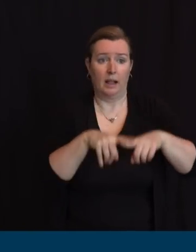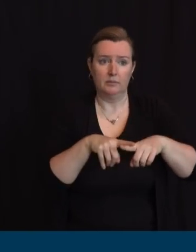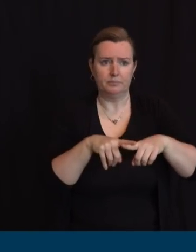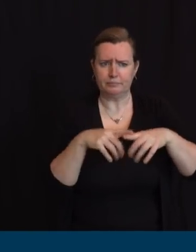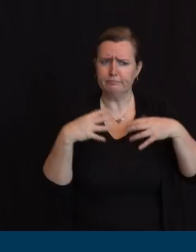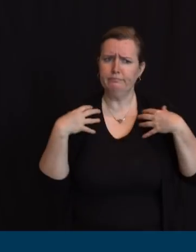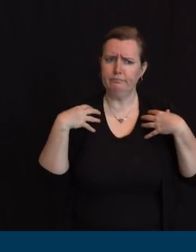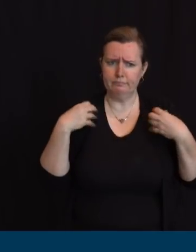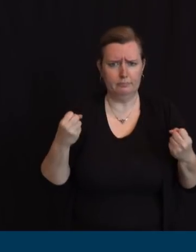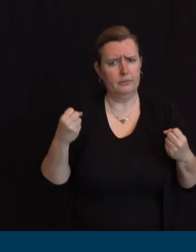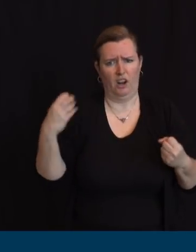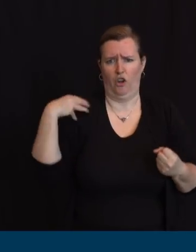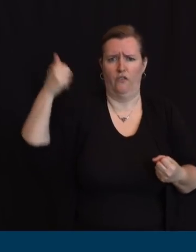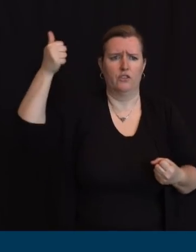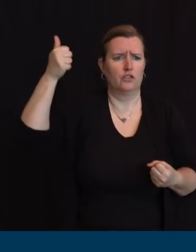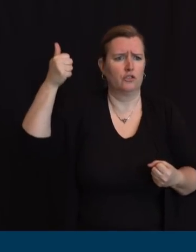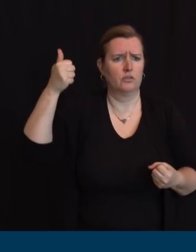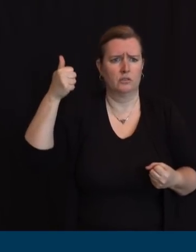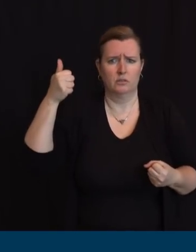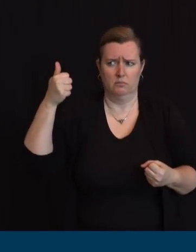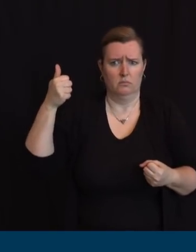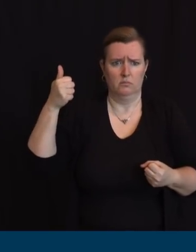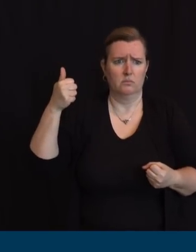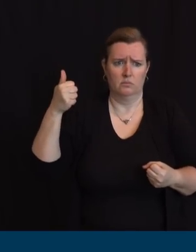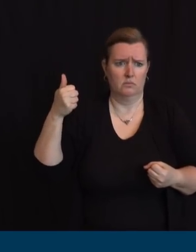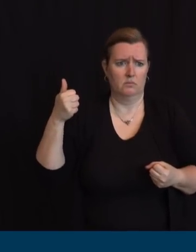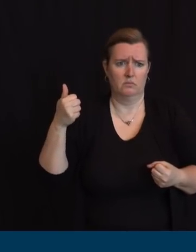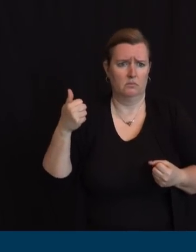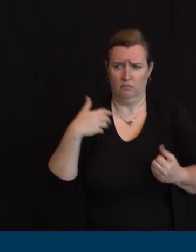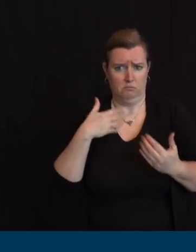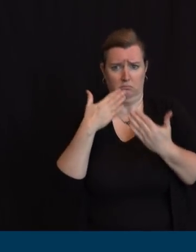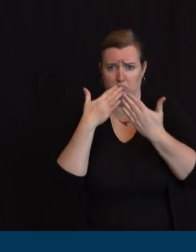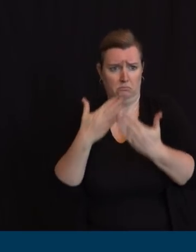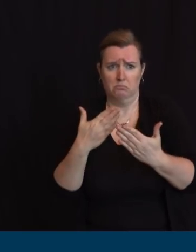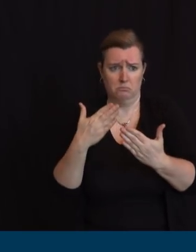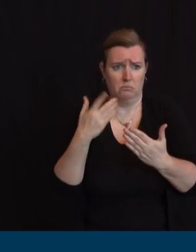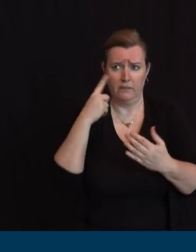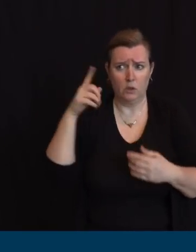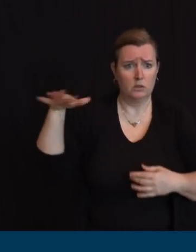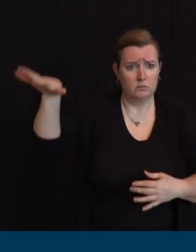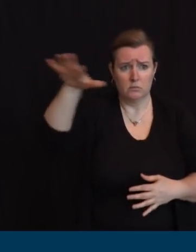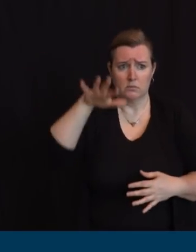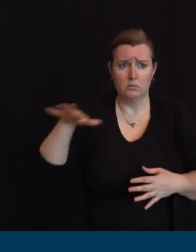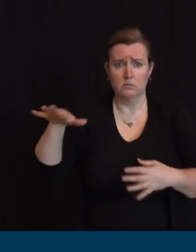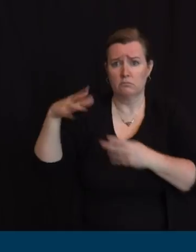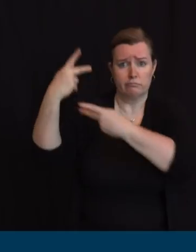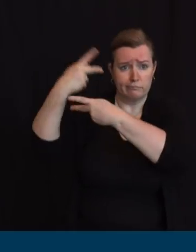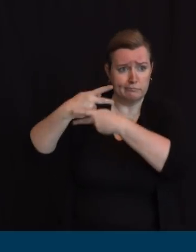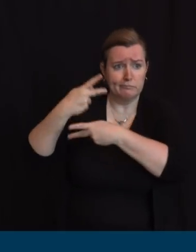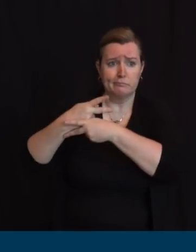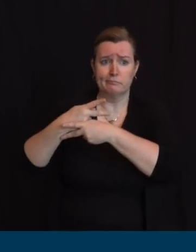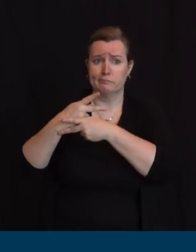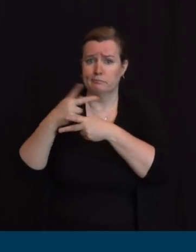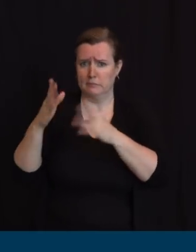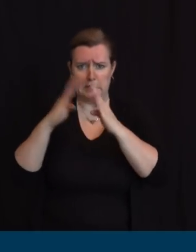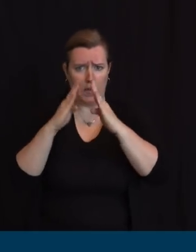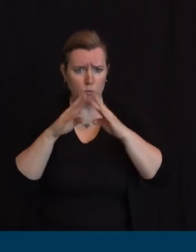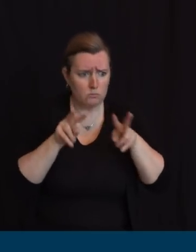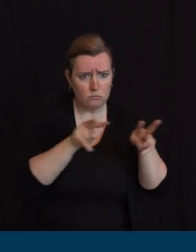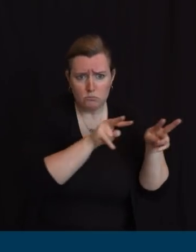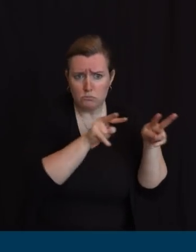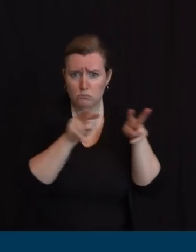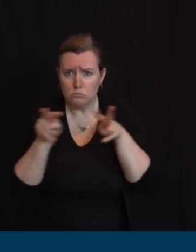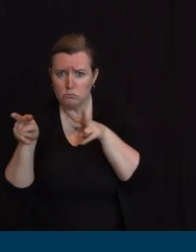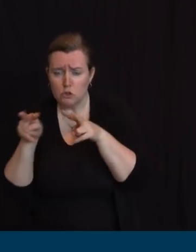know they they are taking care of their municipalities their towns their regions very well we we we hear on the the long term